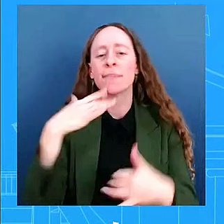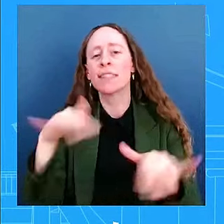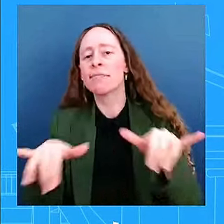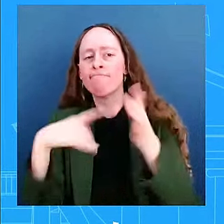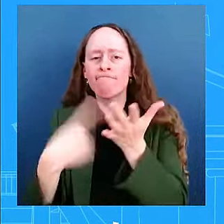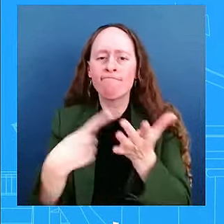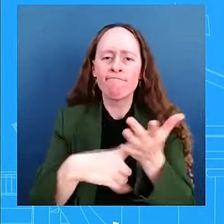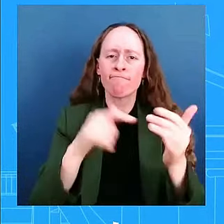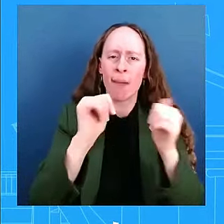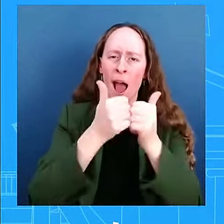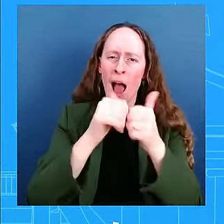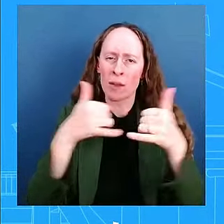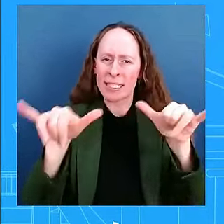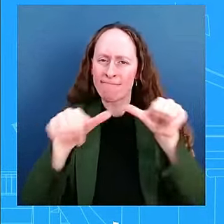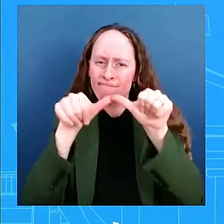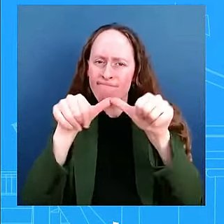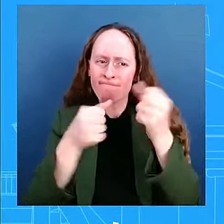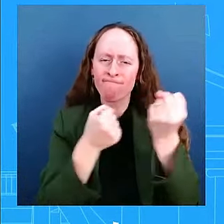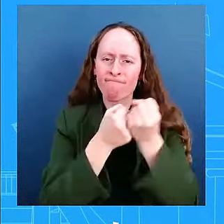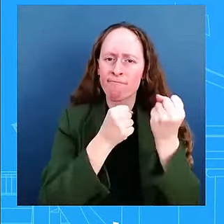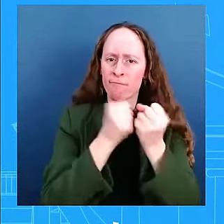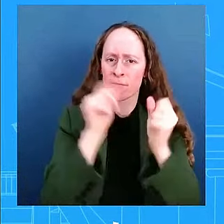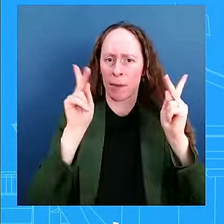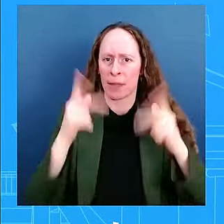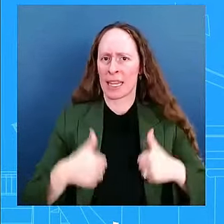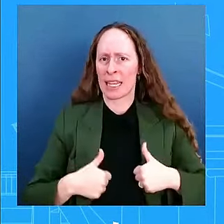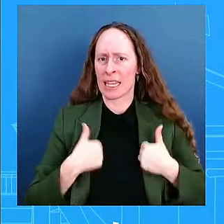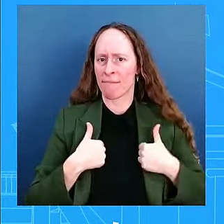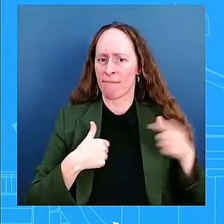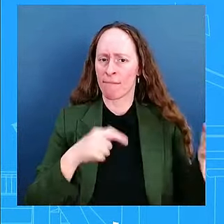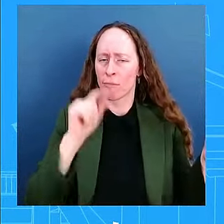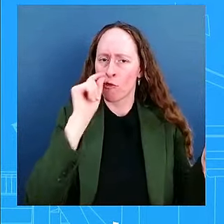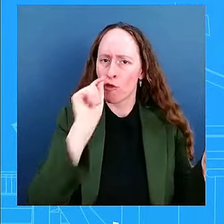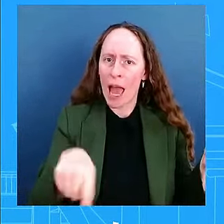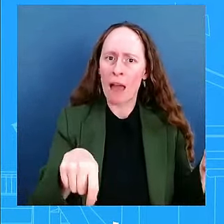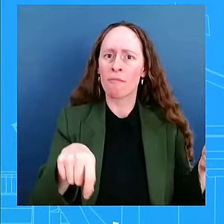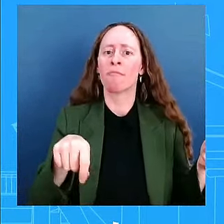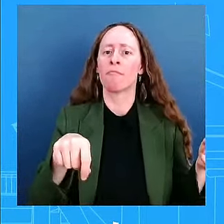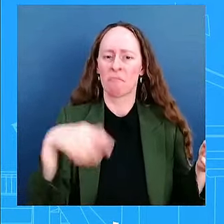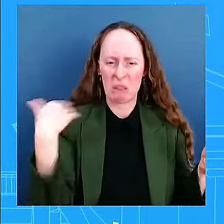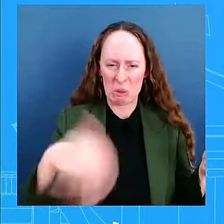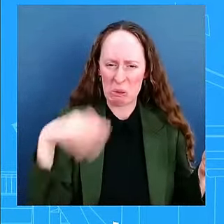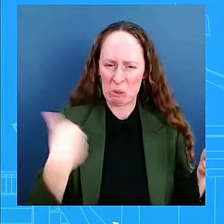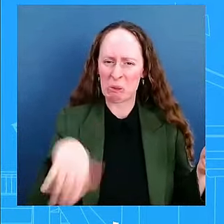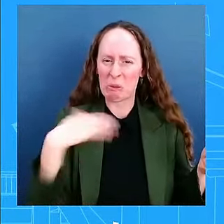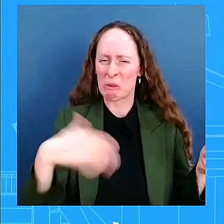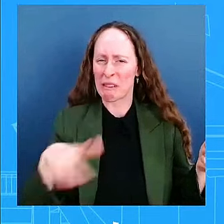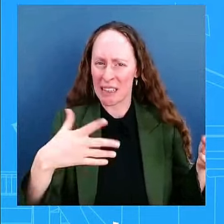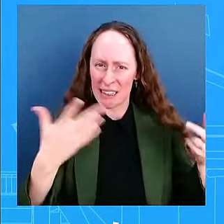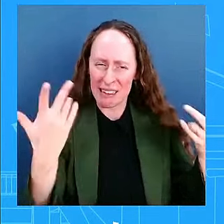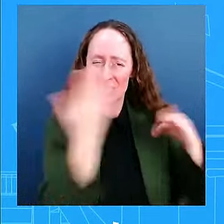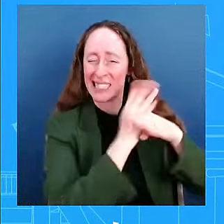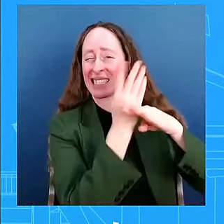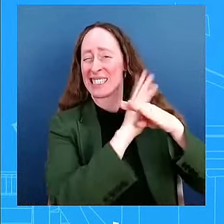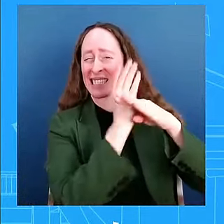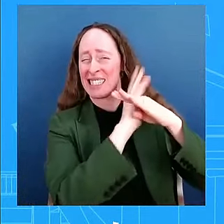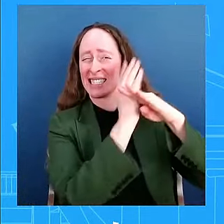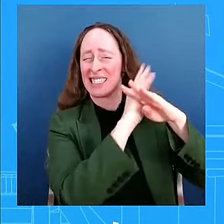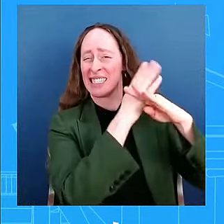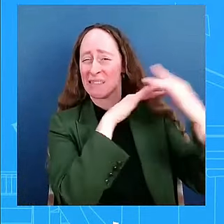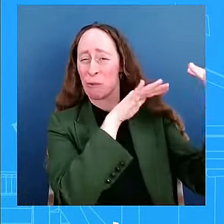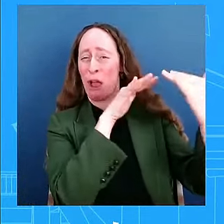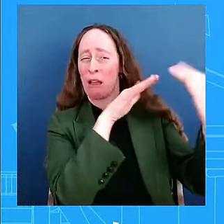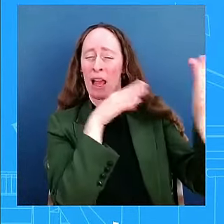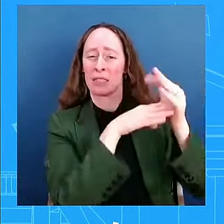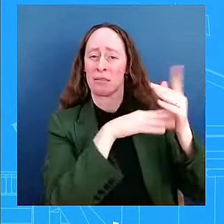continue, uh, certainly, uh, to beat back Russia's aggression. And, and we've been very proud, the President has been very proud, uh, to do that and